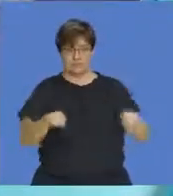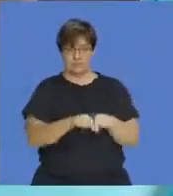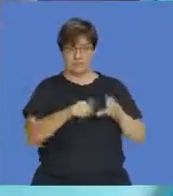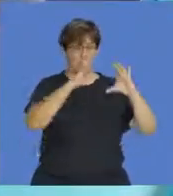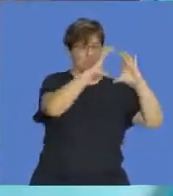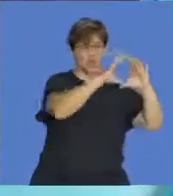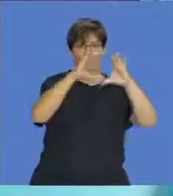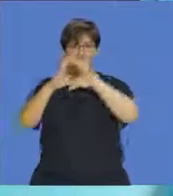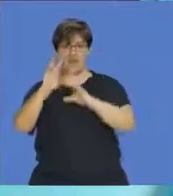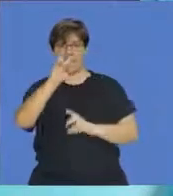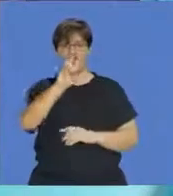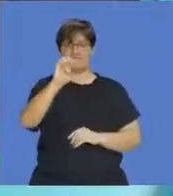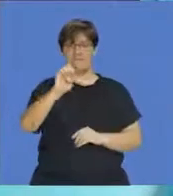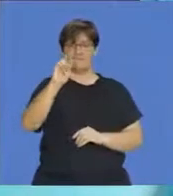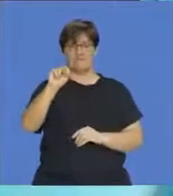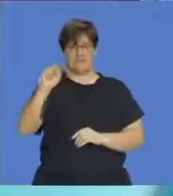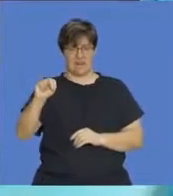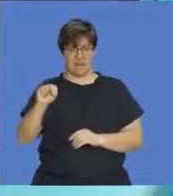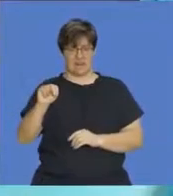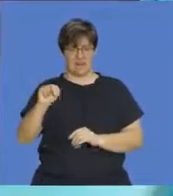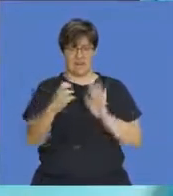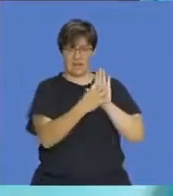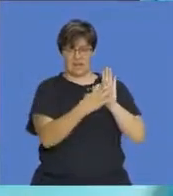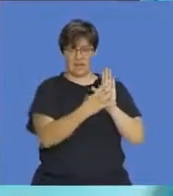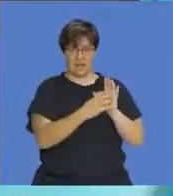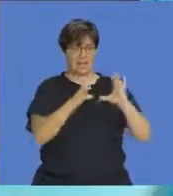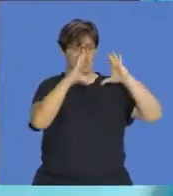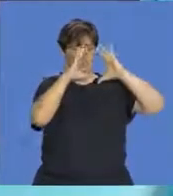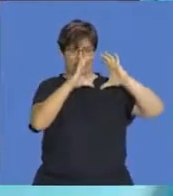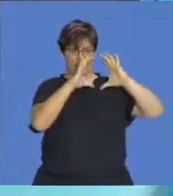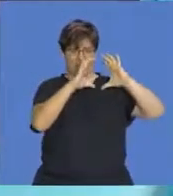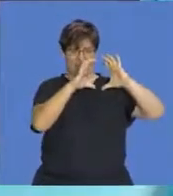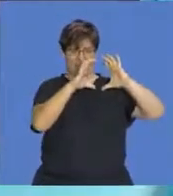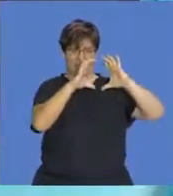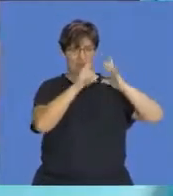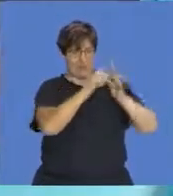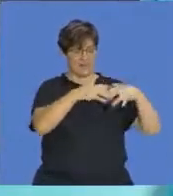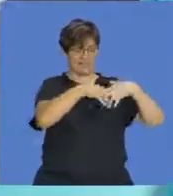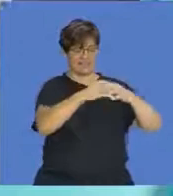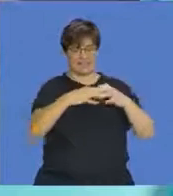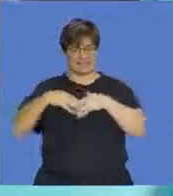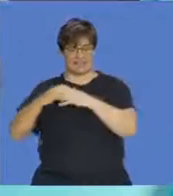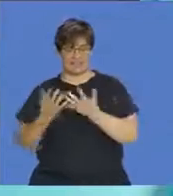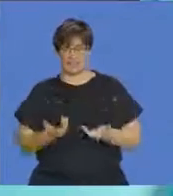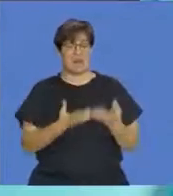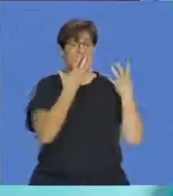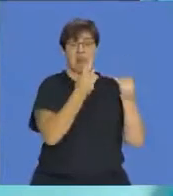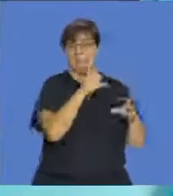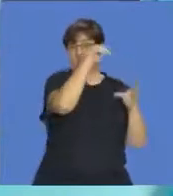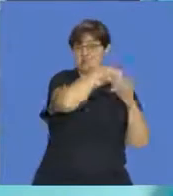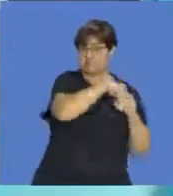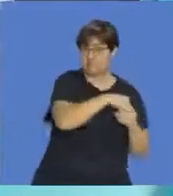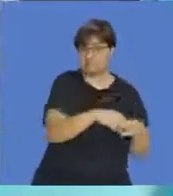A Venn diagram is represented as a circle, but it really is just a set. It could be a set of numbers.